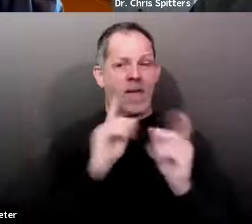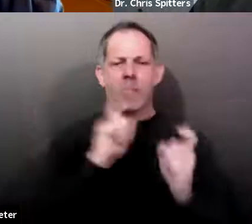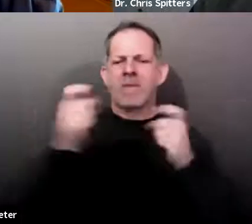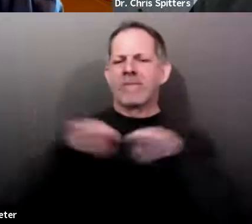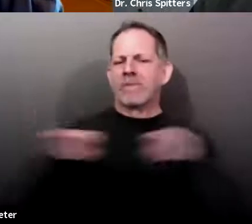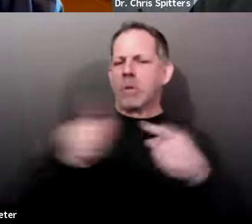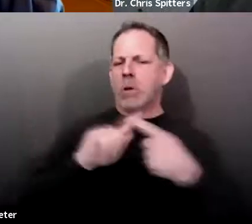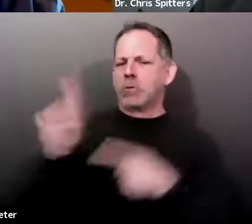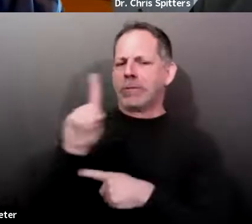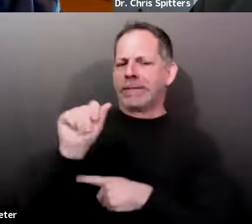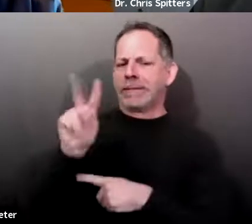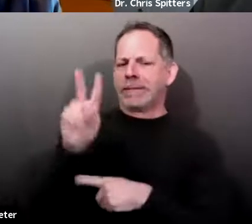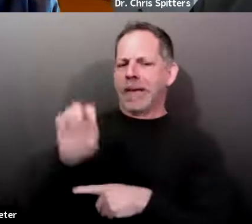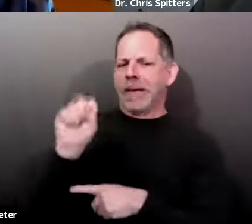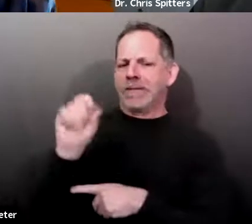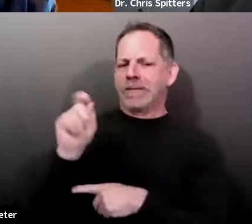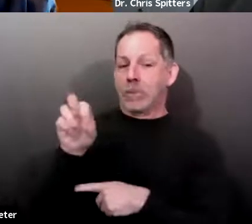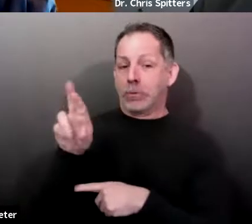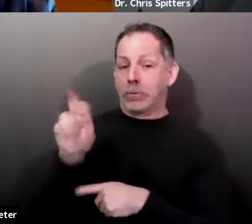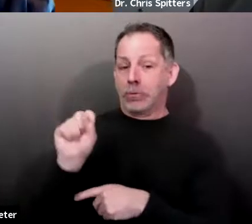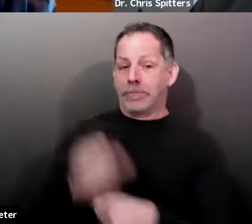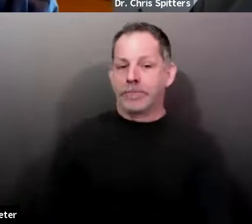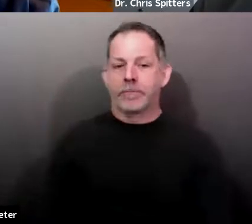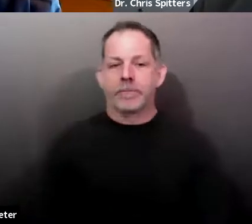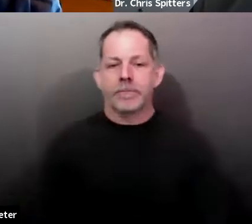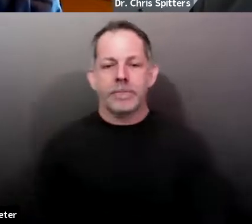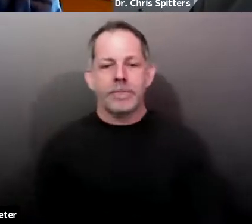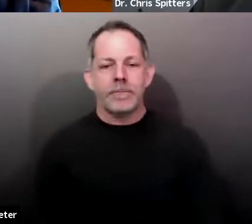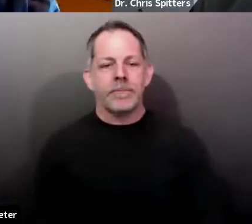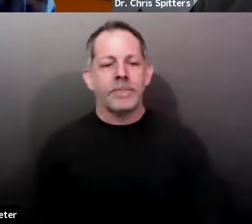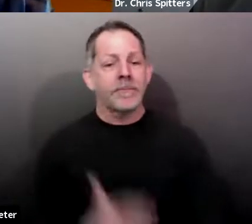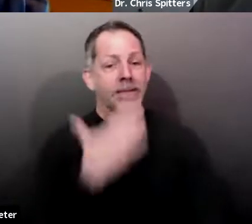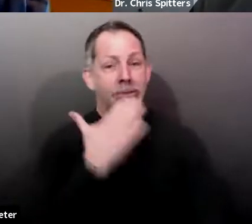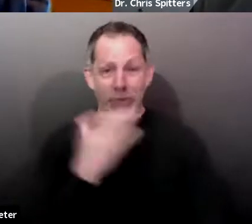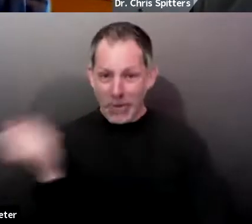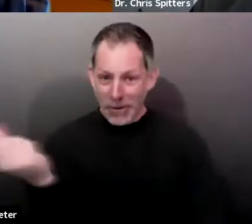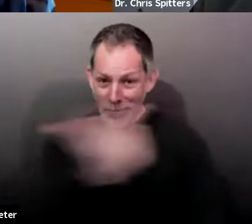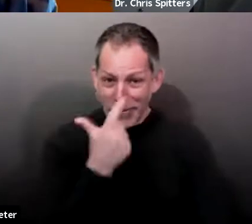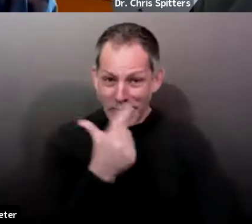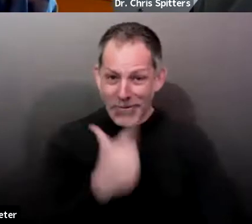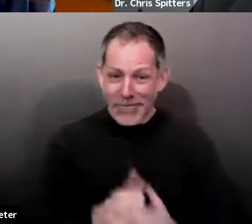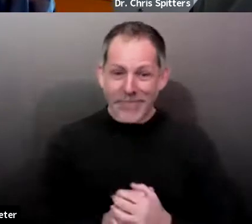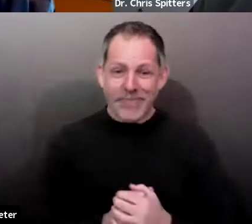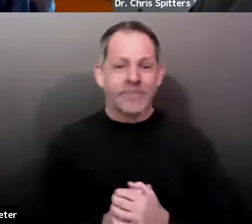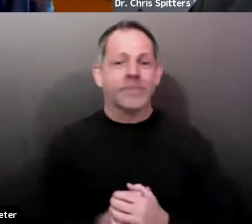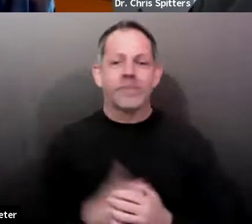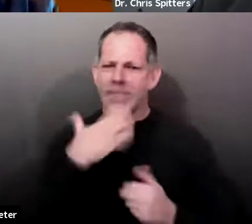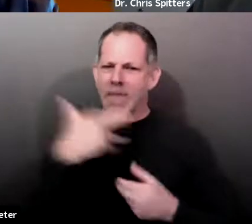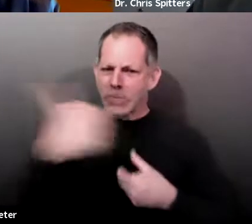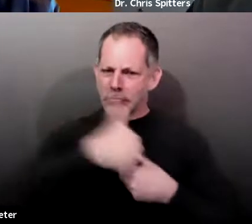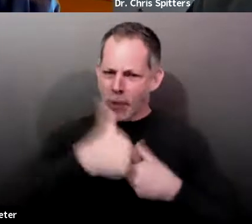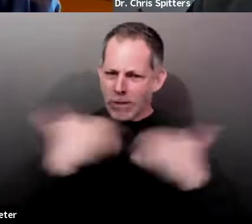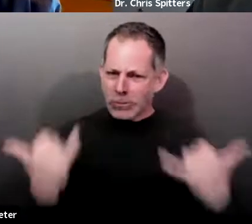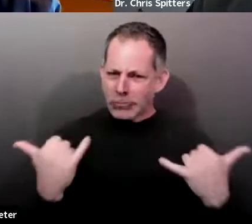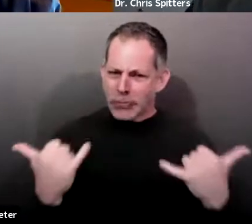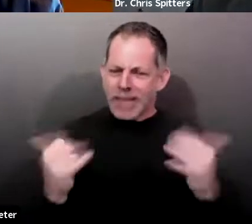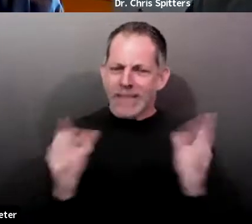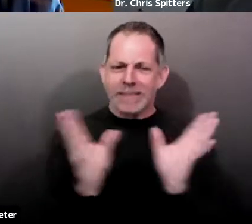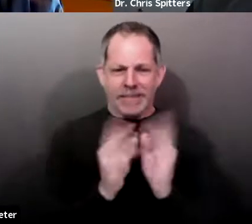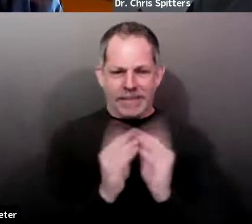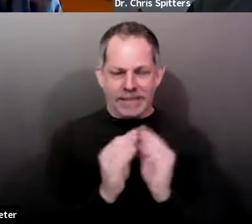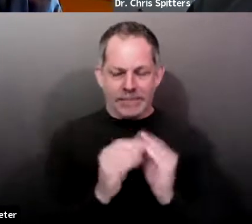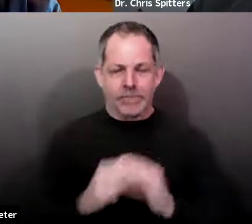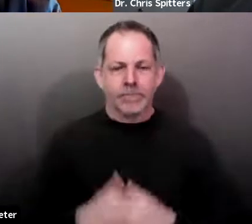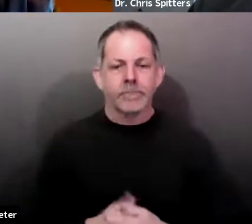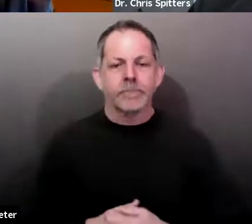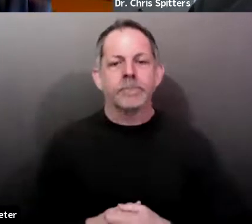Well, thank you. Good morning, everybody. Good to see you here, and thanks for joining us. So, Snomish County has